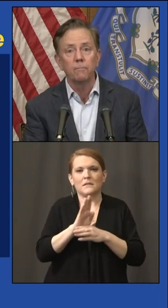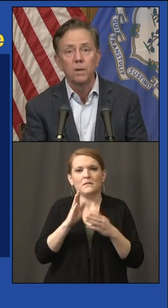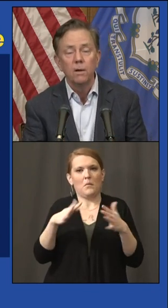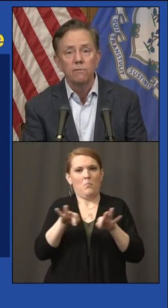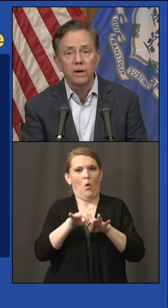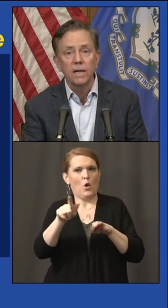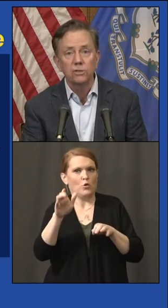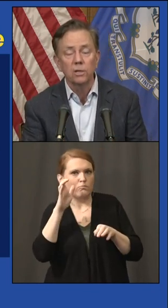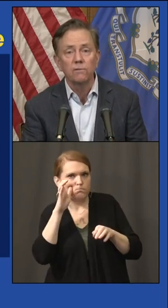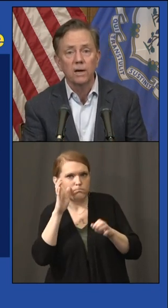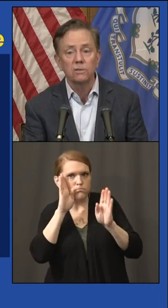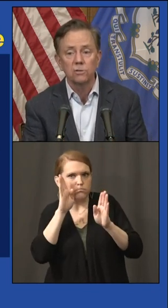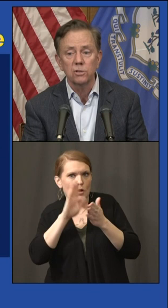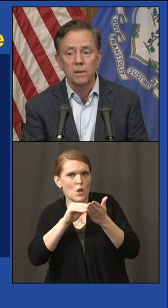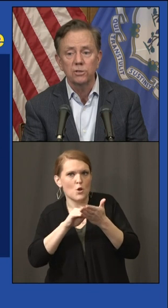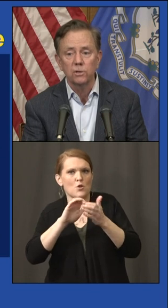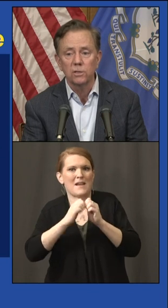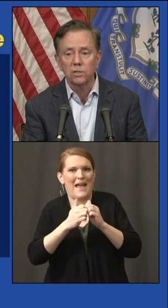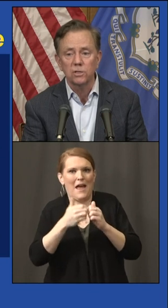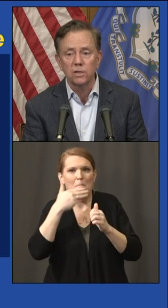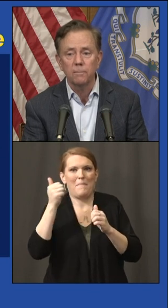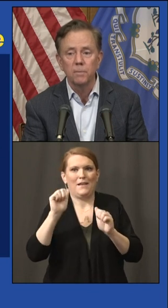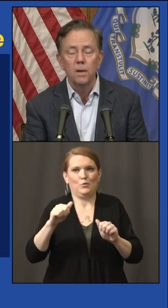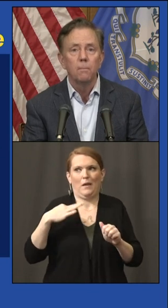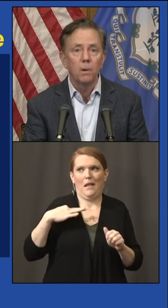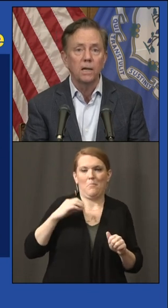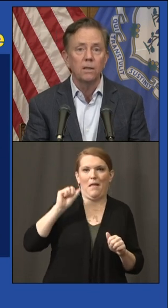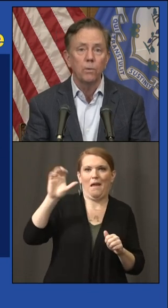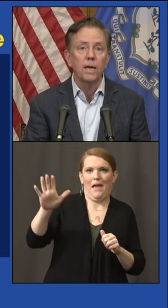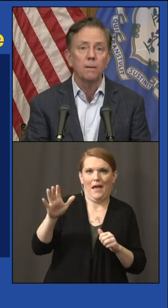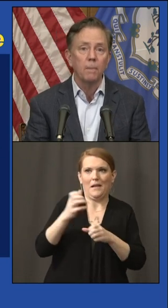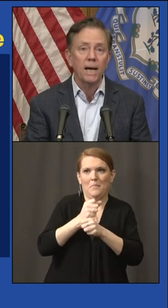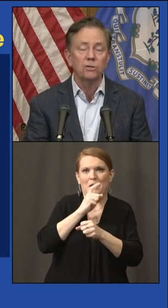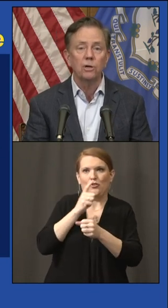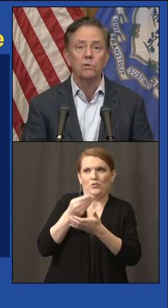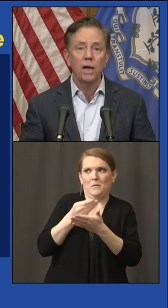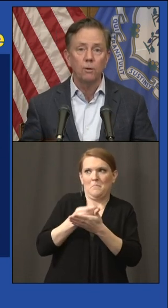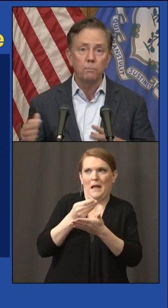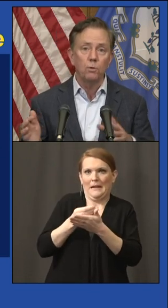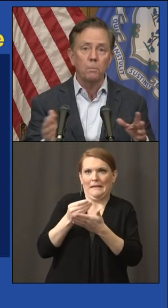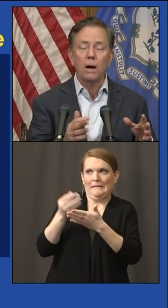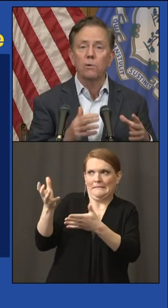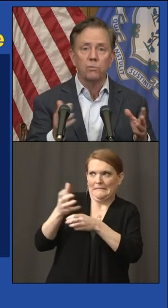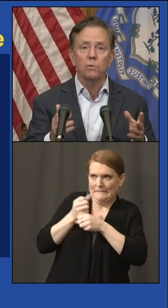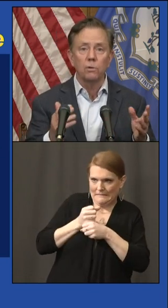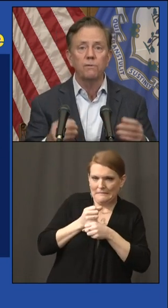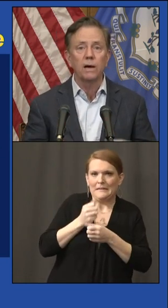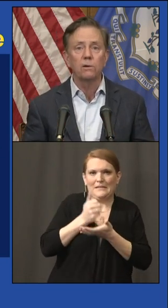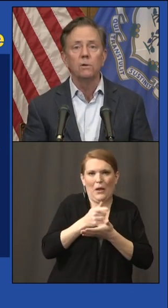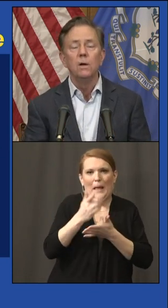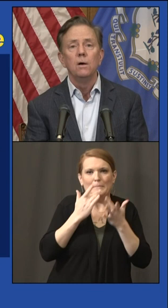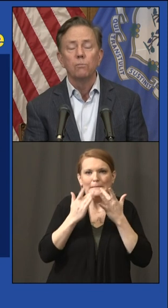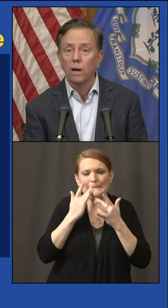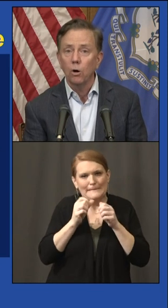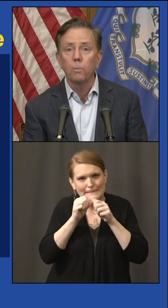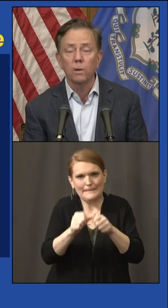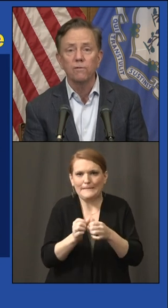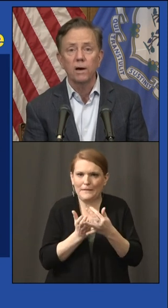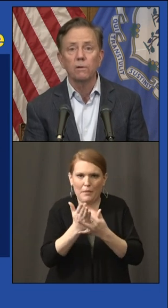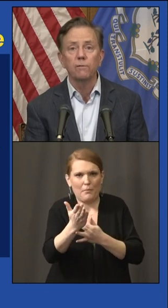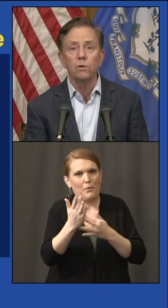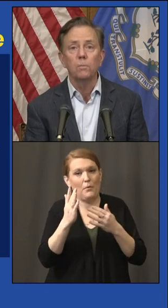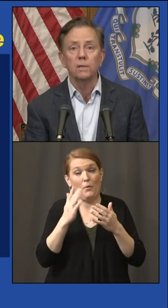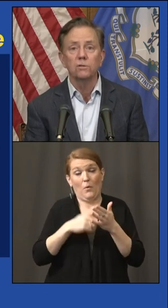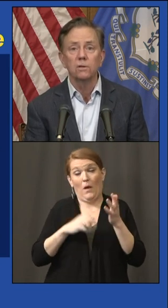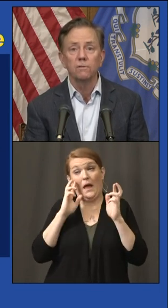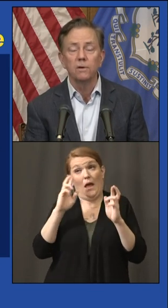your financial advisors to make sure this is money that we get back to you to help you power through the final, what I hope are the